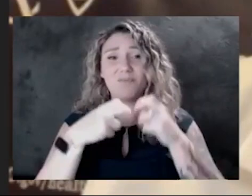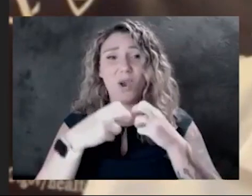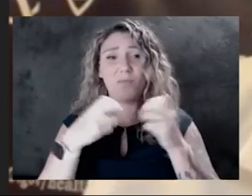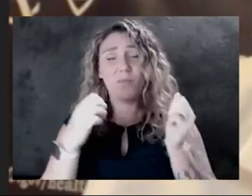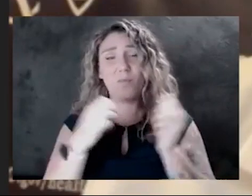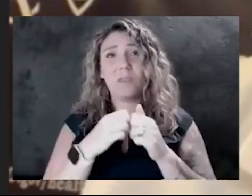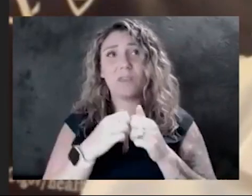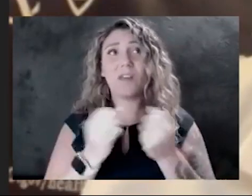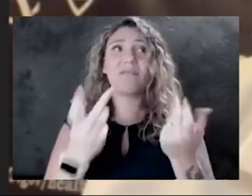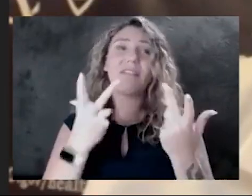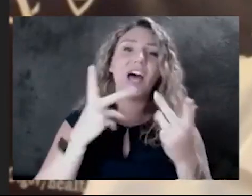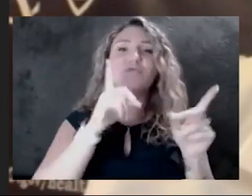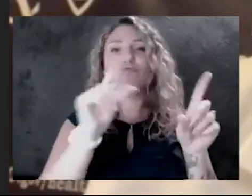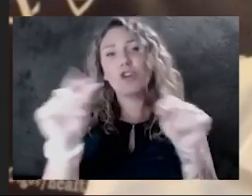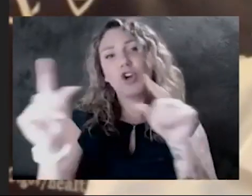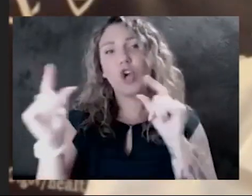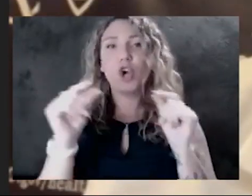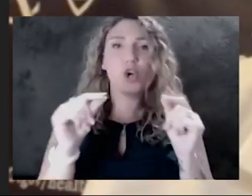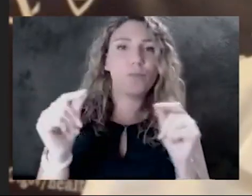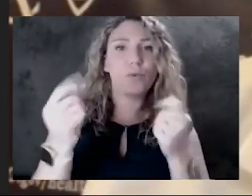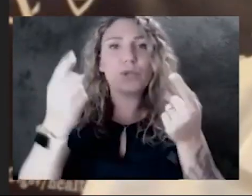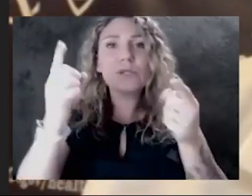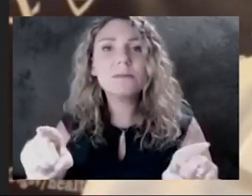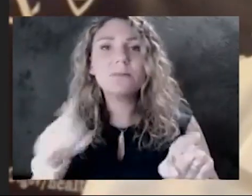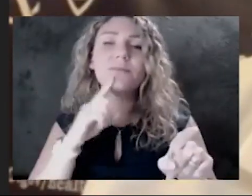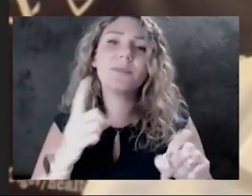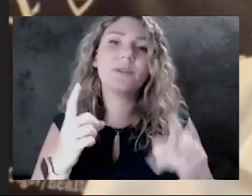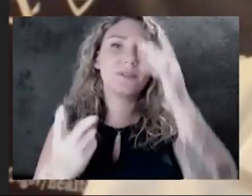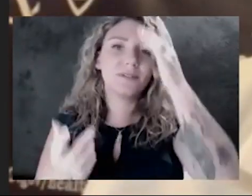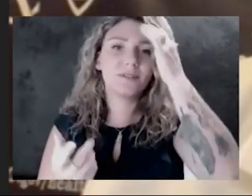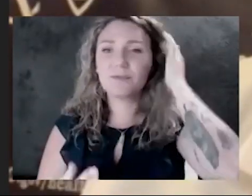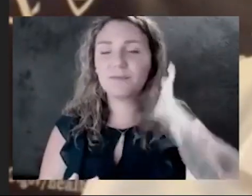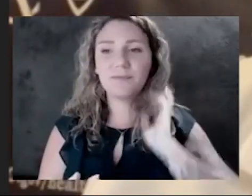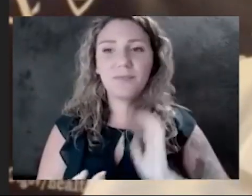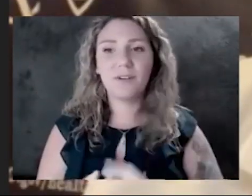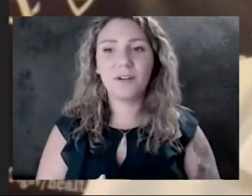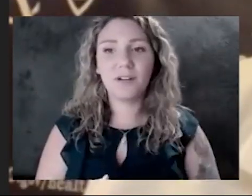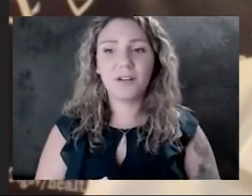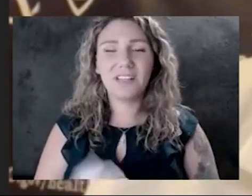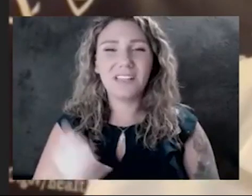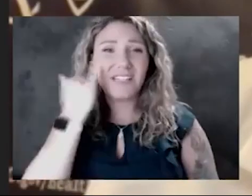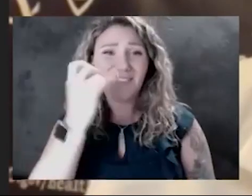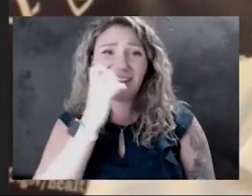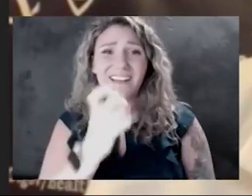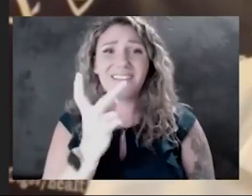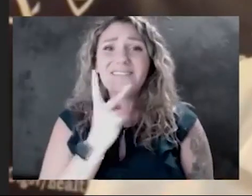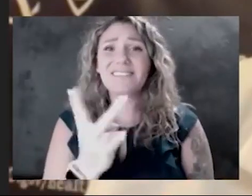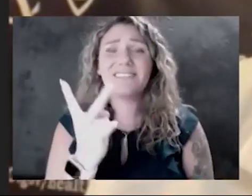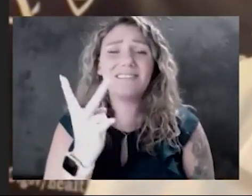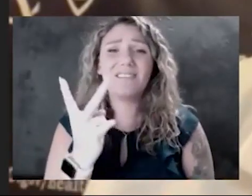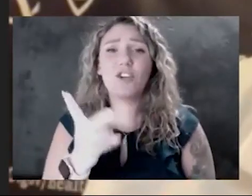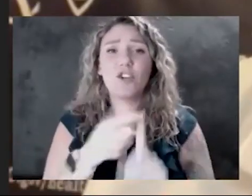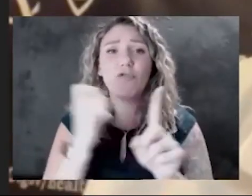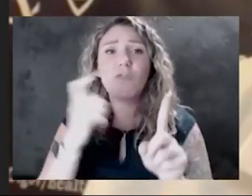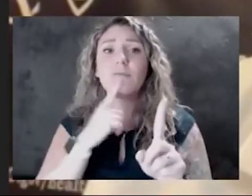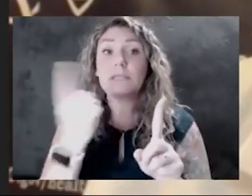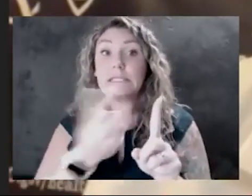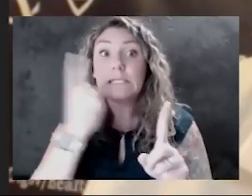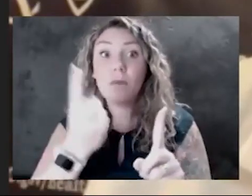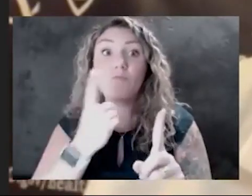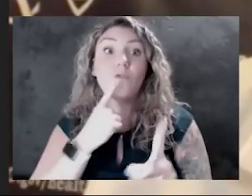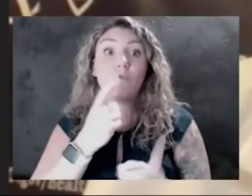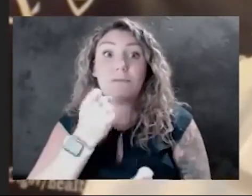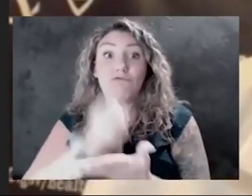rumors that are going on out there. If you're not seeing this from a credible source, if it's not from